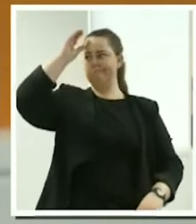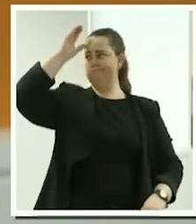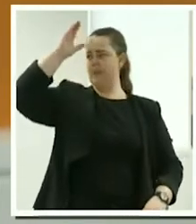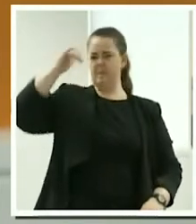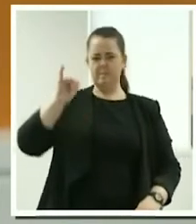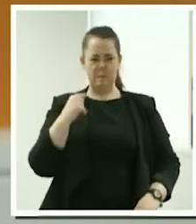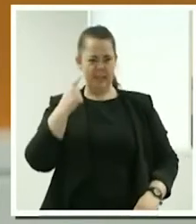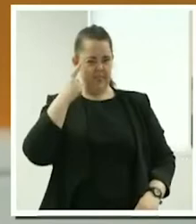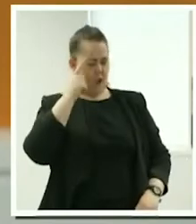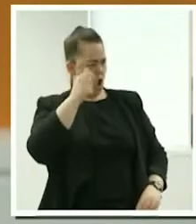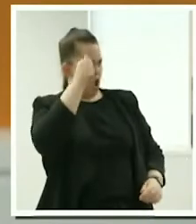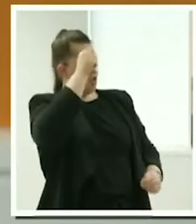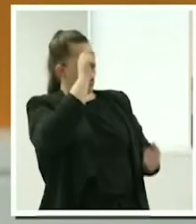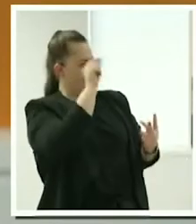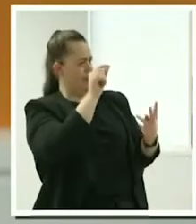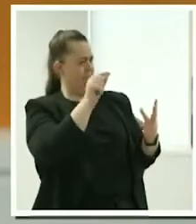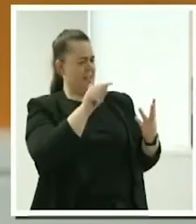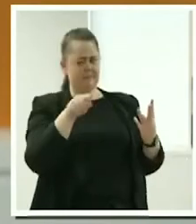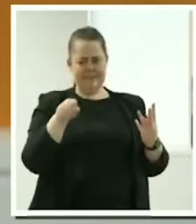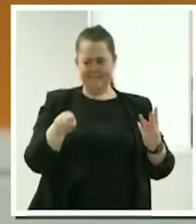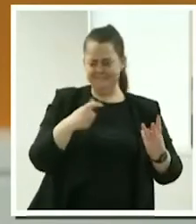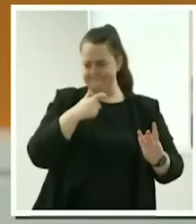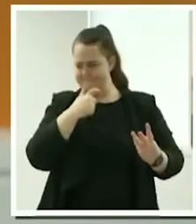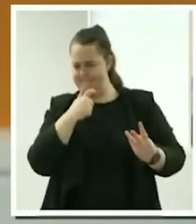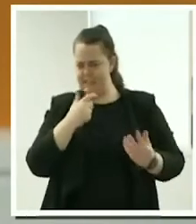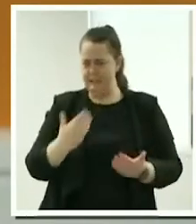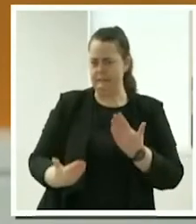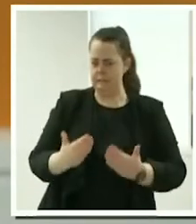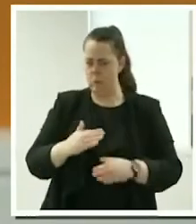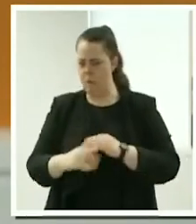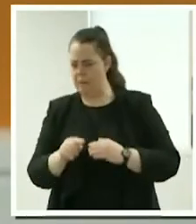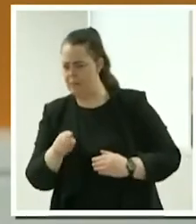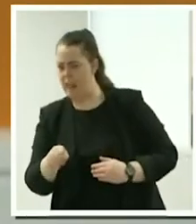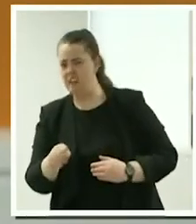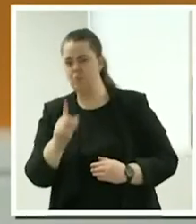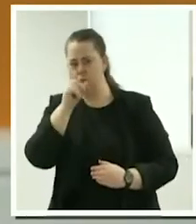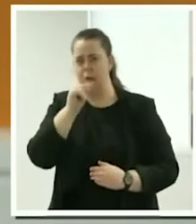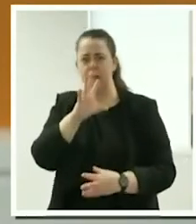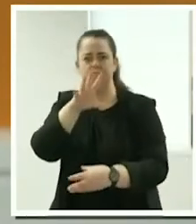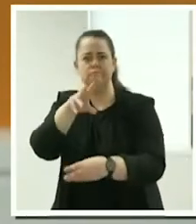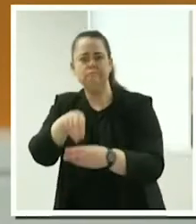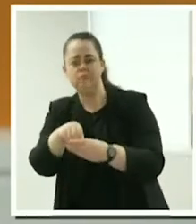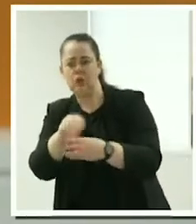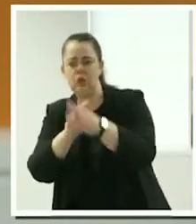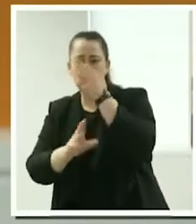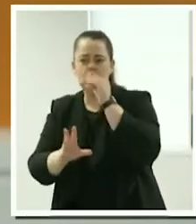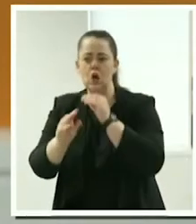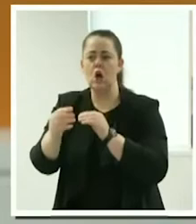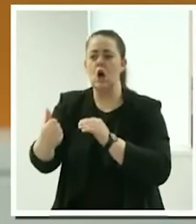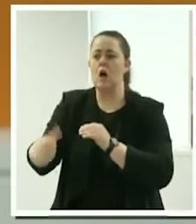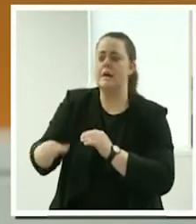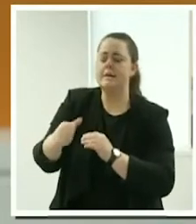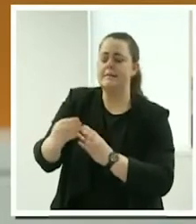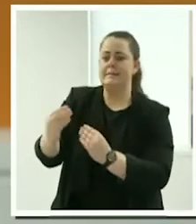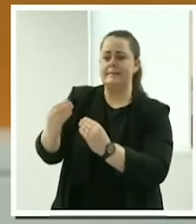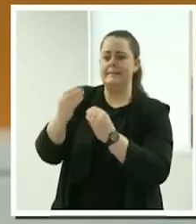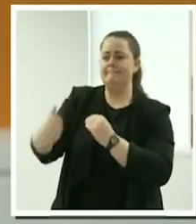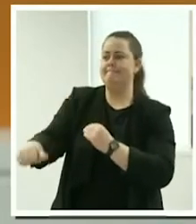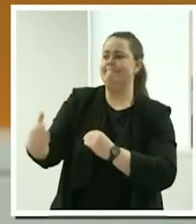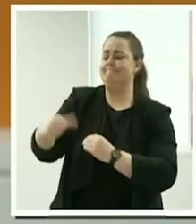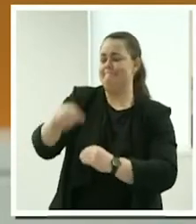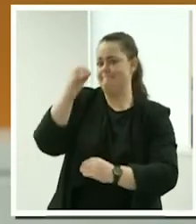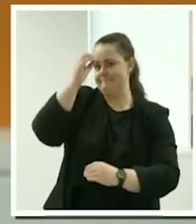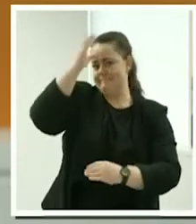lack in or that you're uncertain. It's really important for me to get across that you're not alone, like the